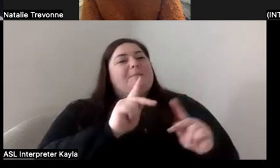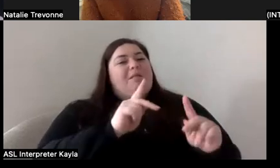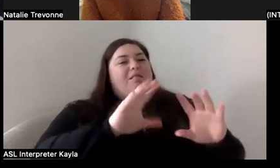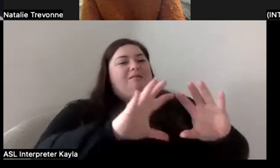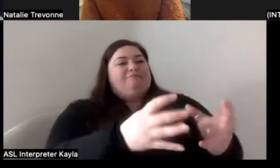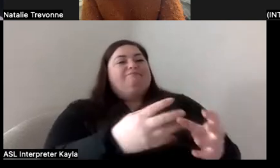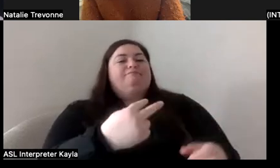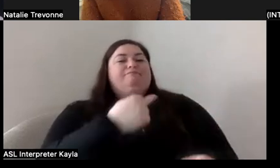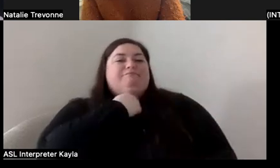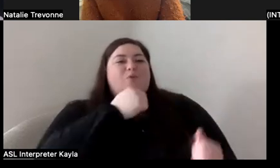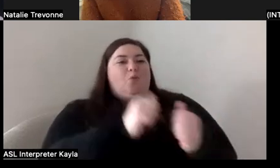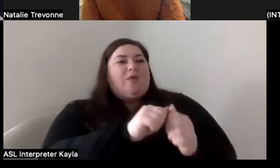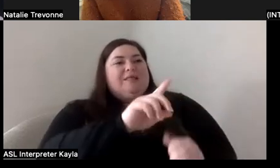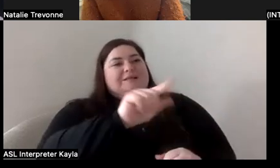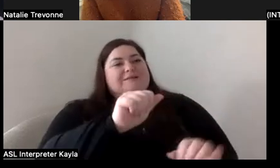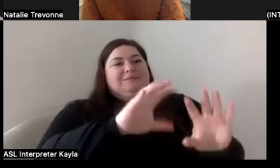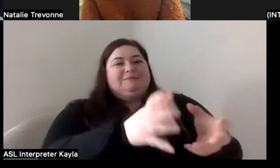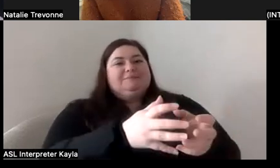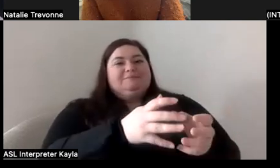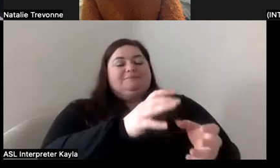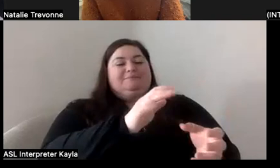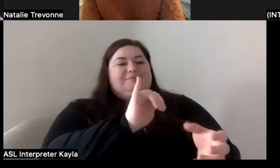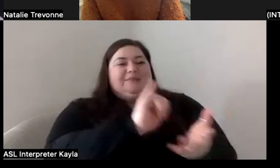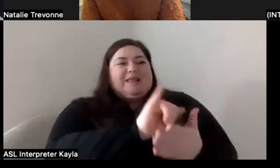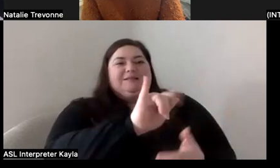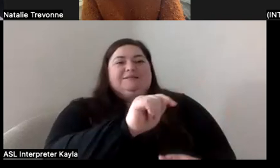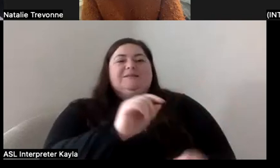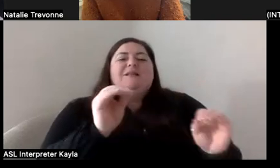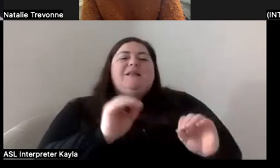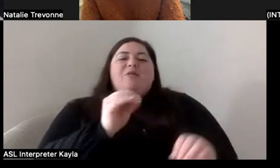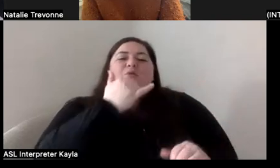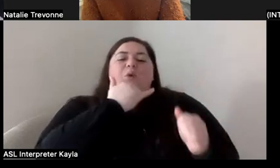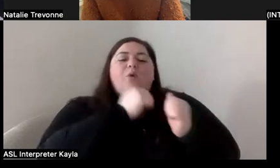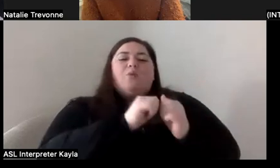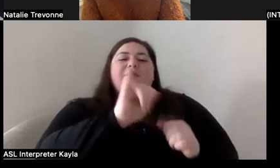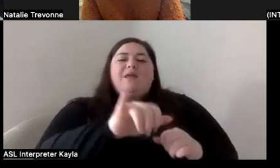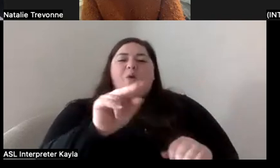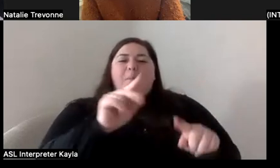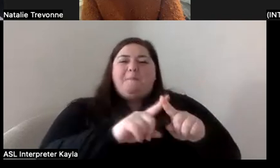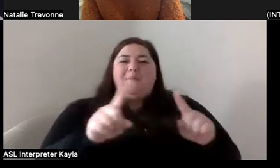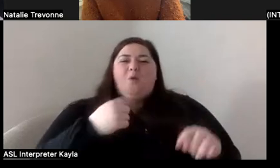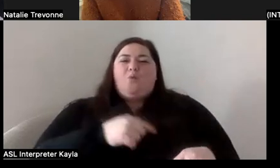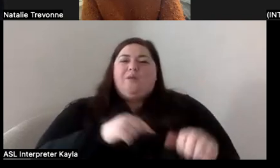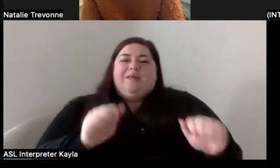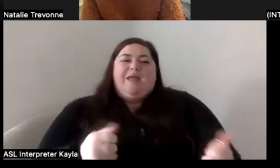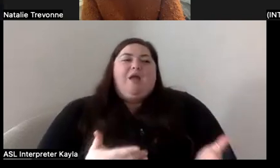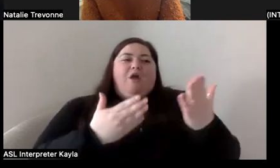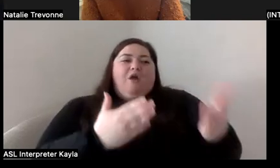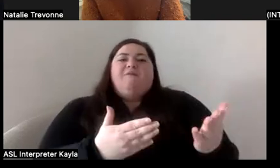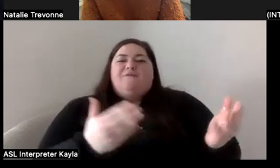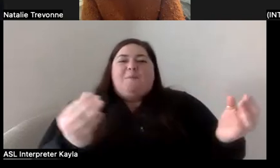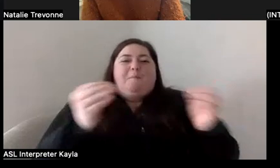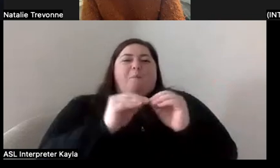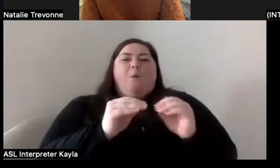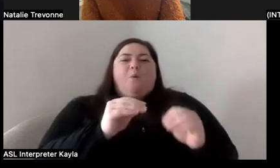disability. It's like not that there's anything wrong with disability, but we are so much more than disability. It's like the multifaceted